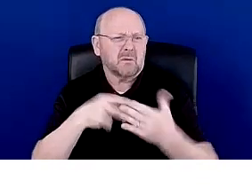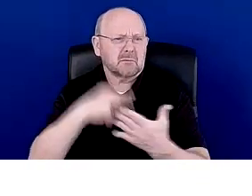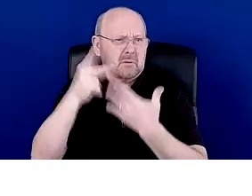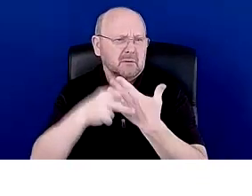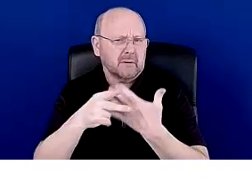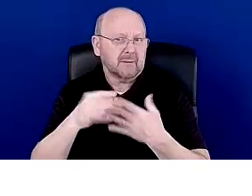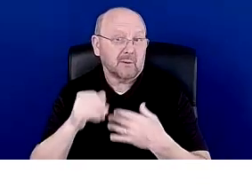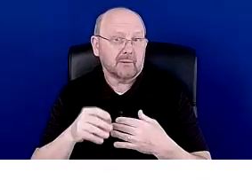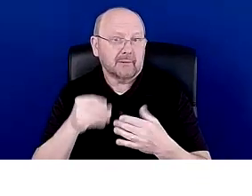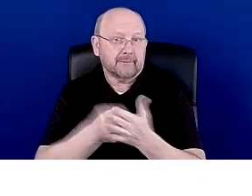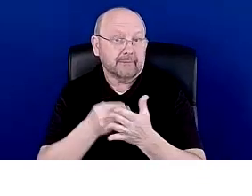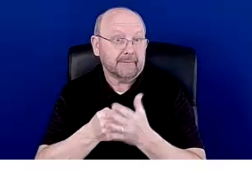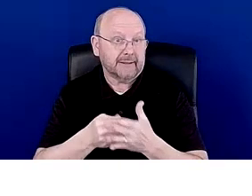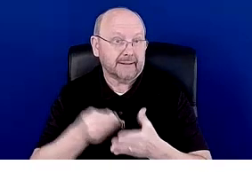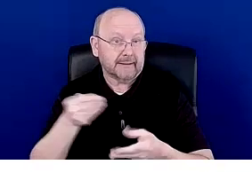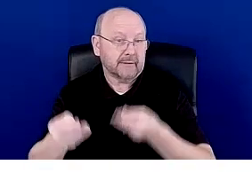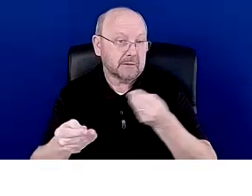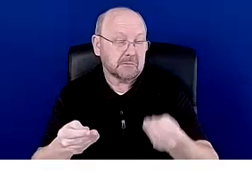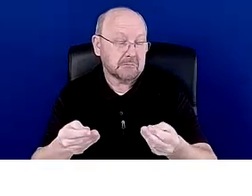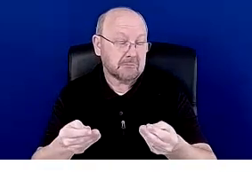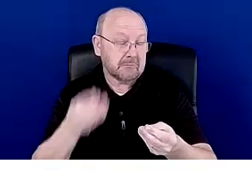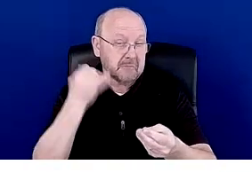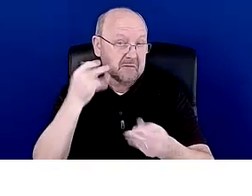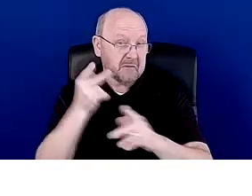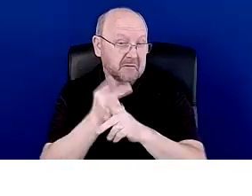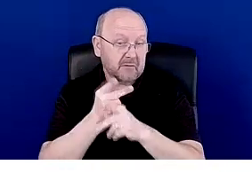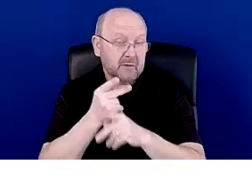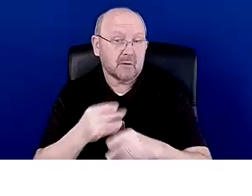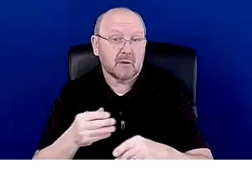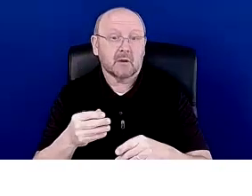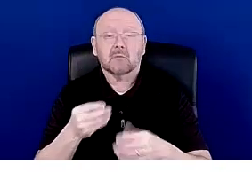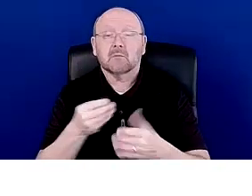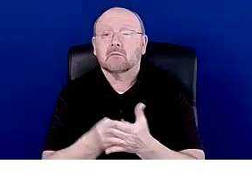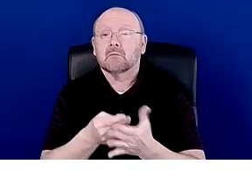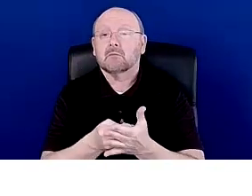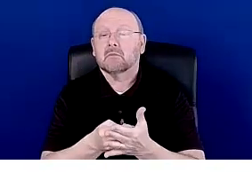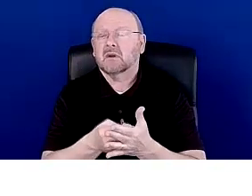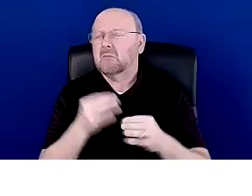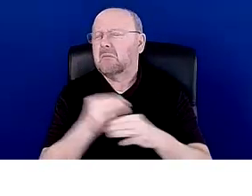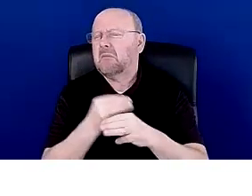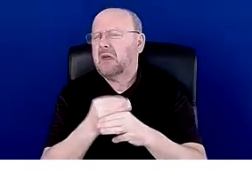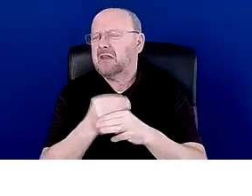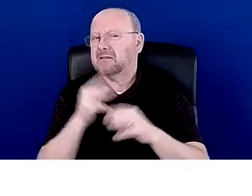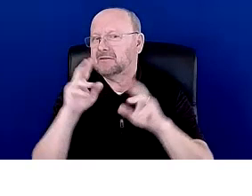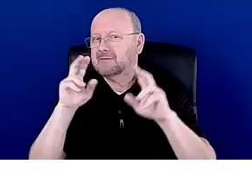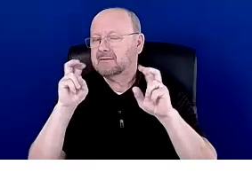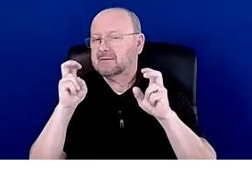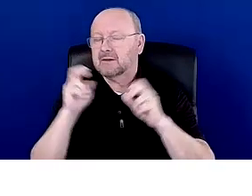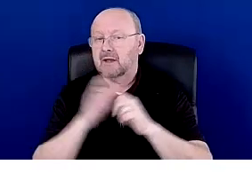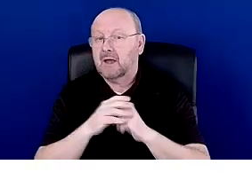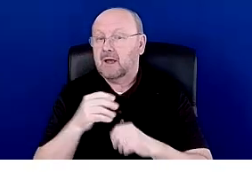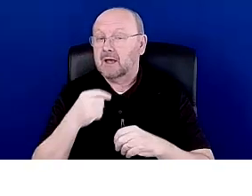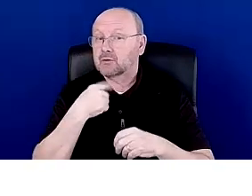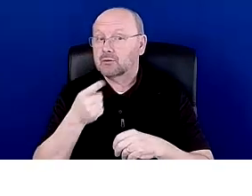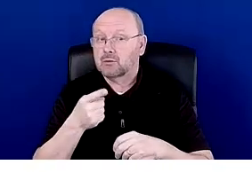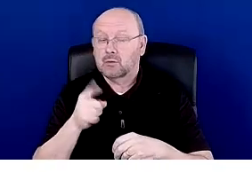there. So if you do the math, there, remember I said that there is a million dollars that